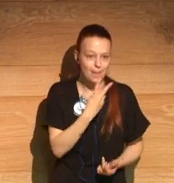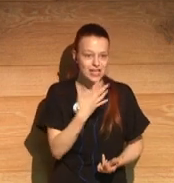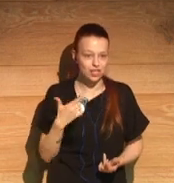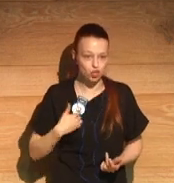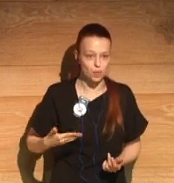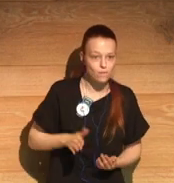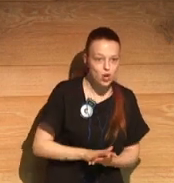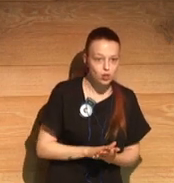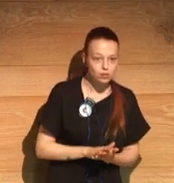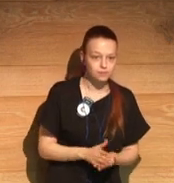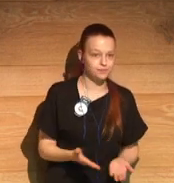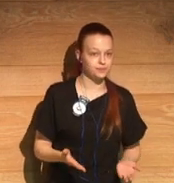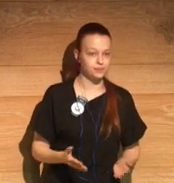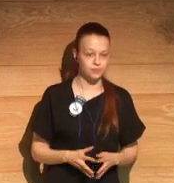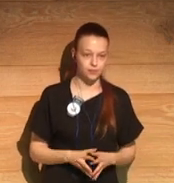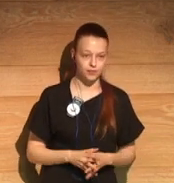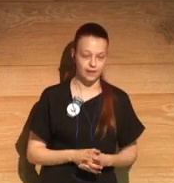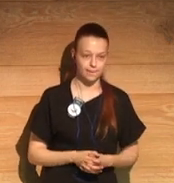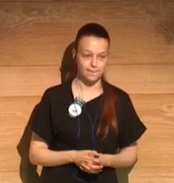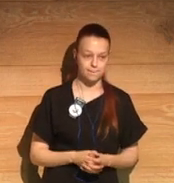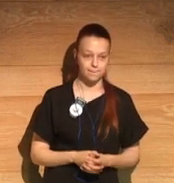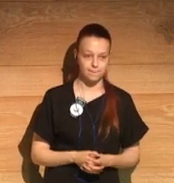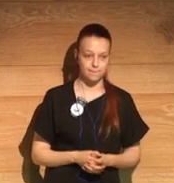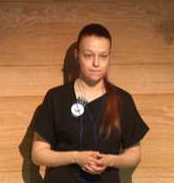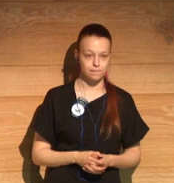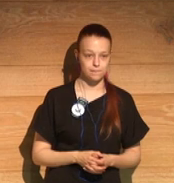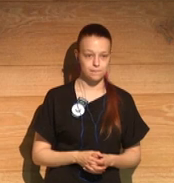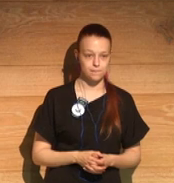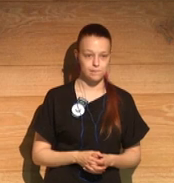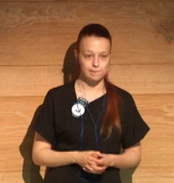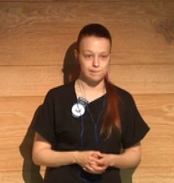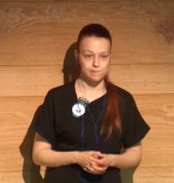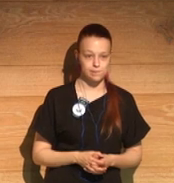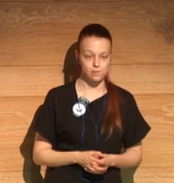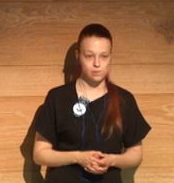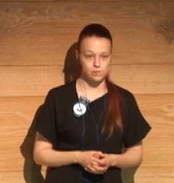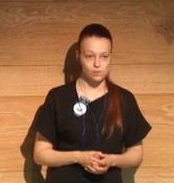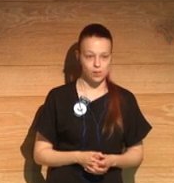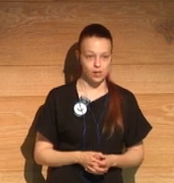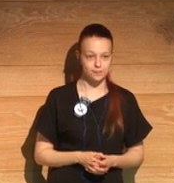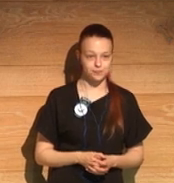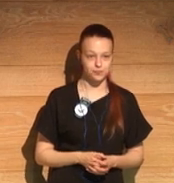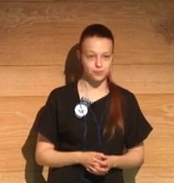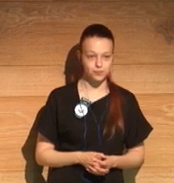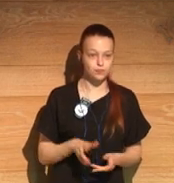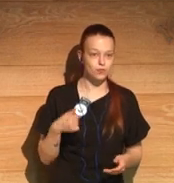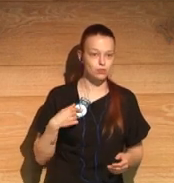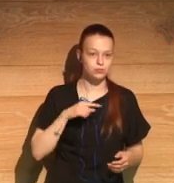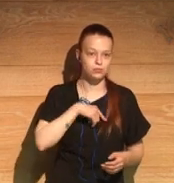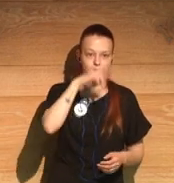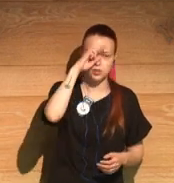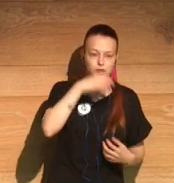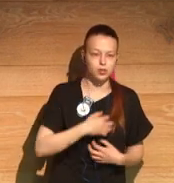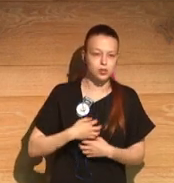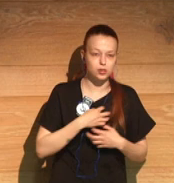And, you know, feeling really upset about it and worried and anxious about the whole thing. And I think